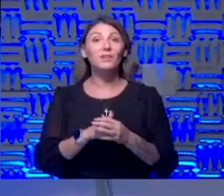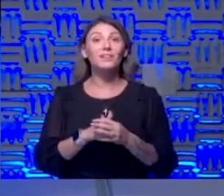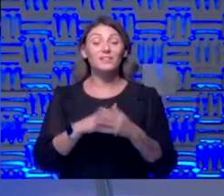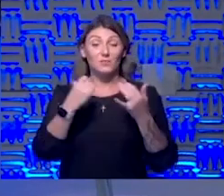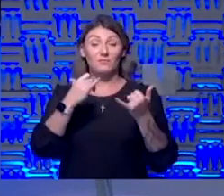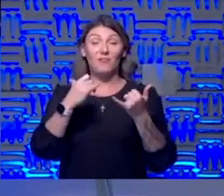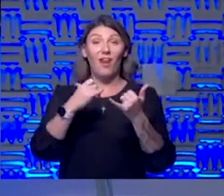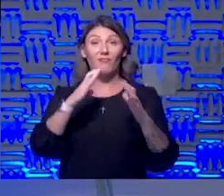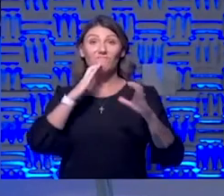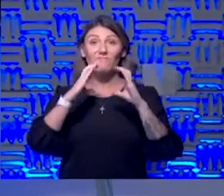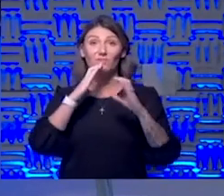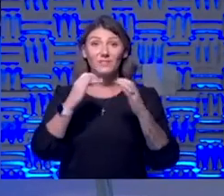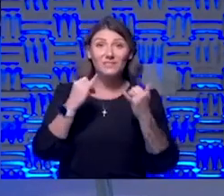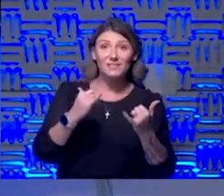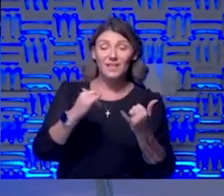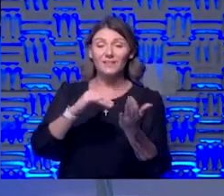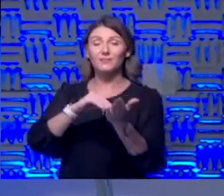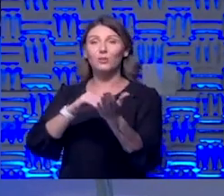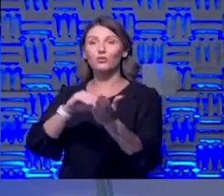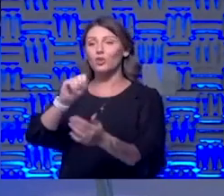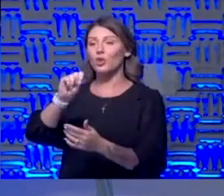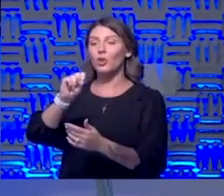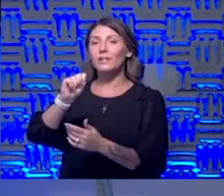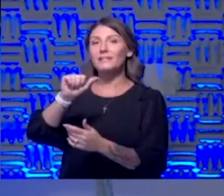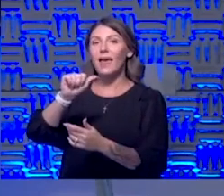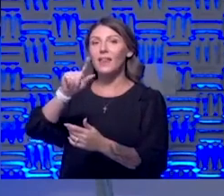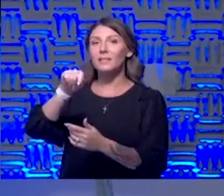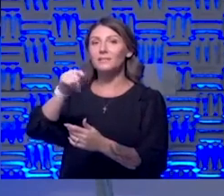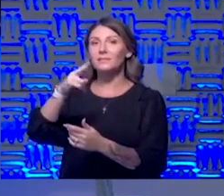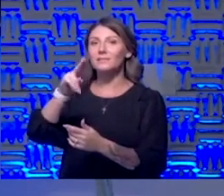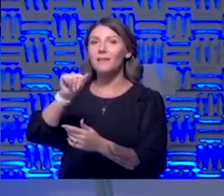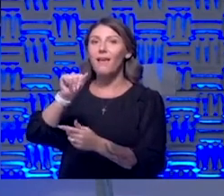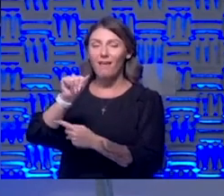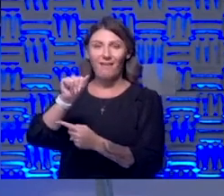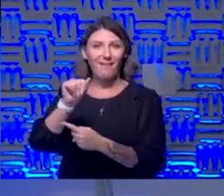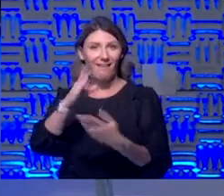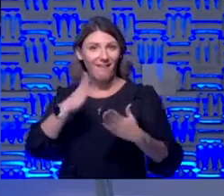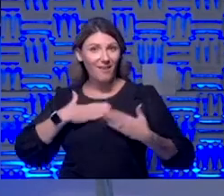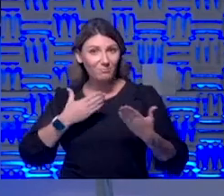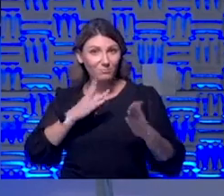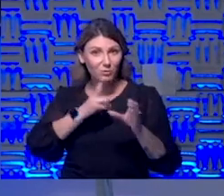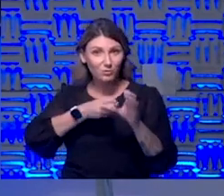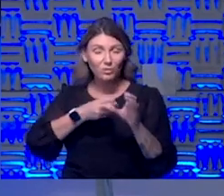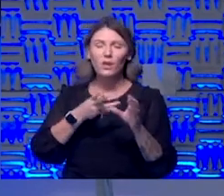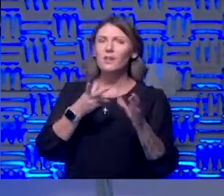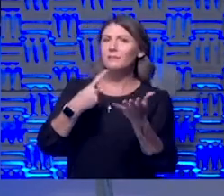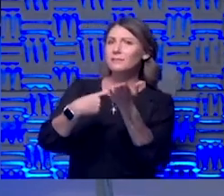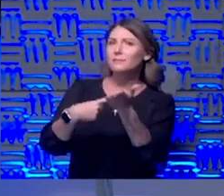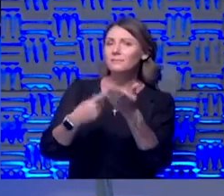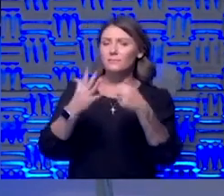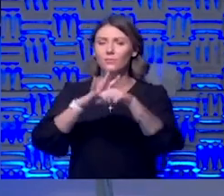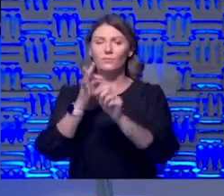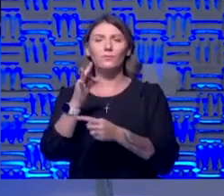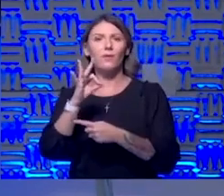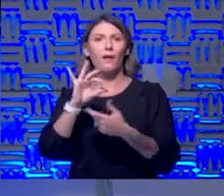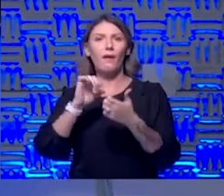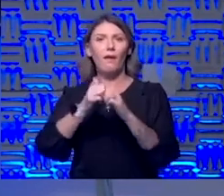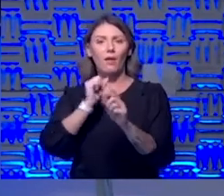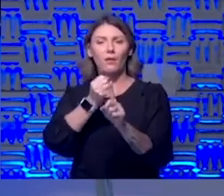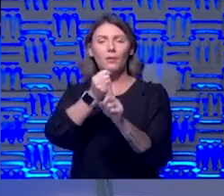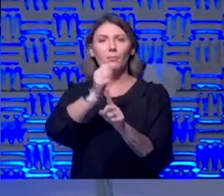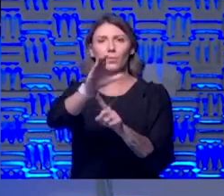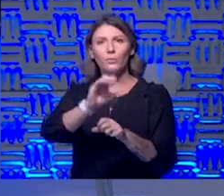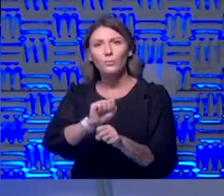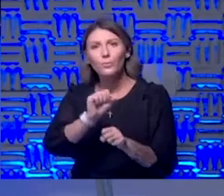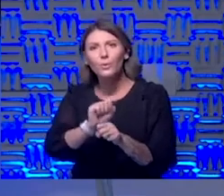into our conversation today. We have Dr. Salatay with us today so glad you're here. Talk a little bit about how COVID-19 has impacted the work that you do